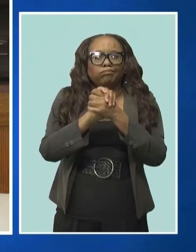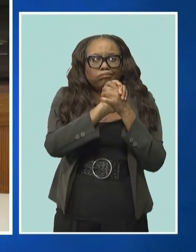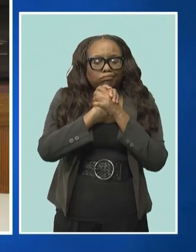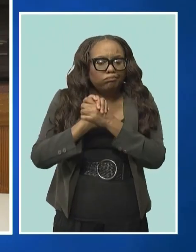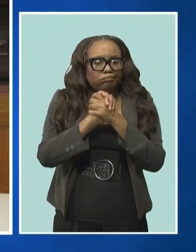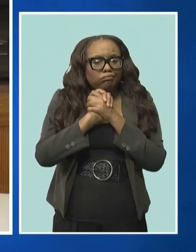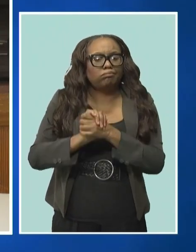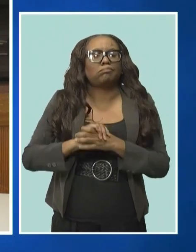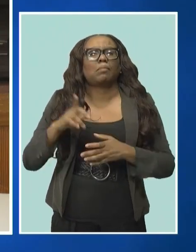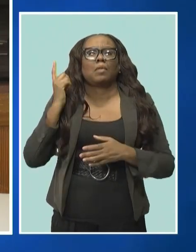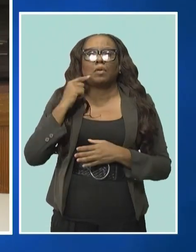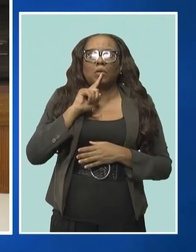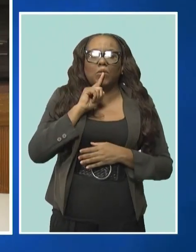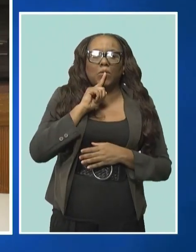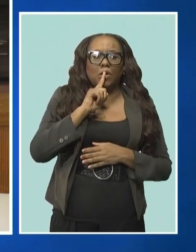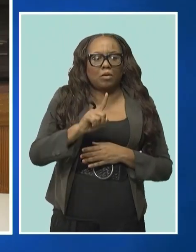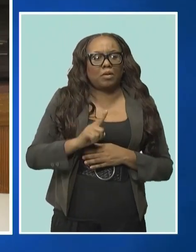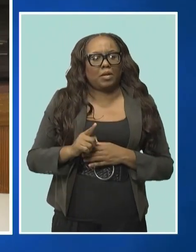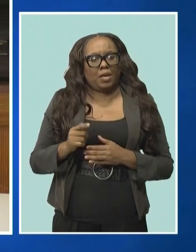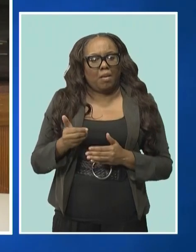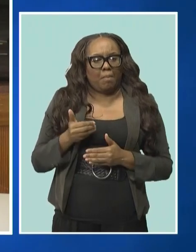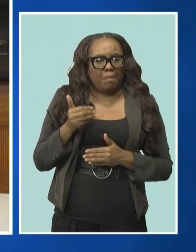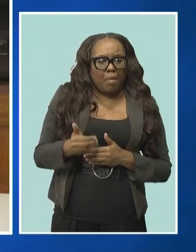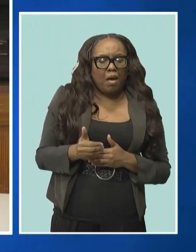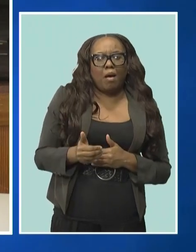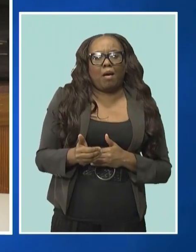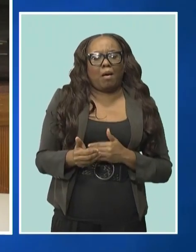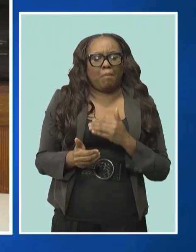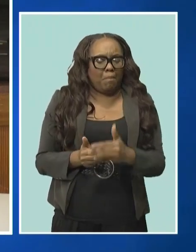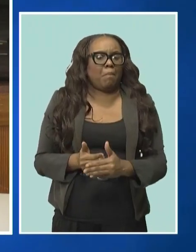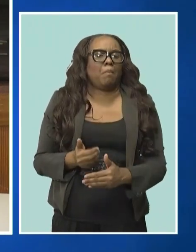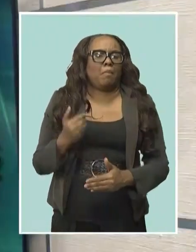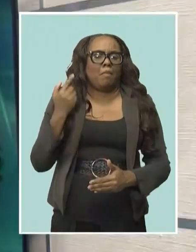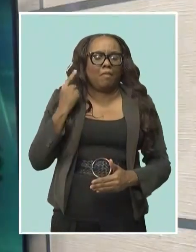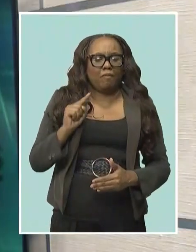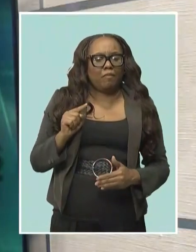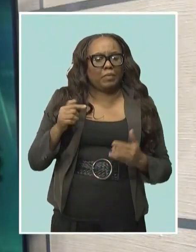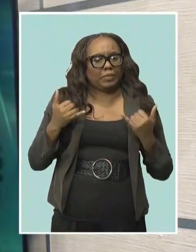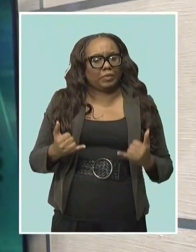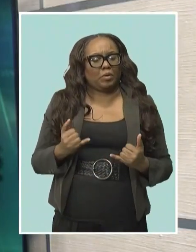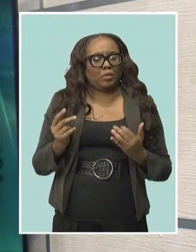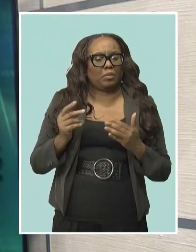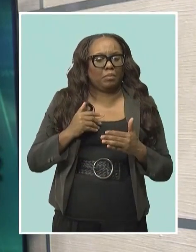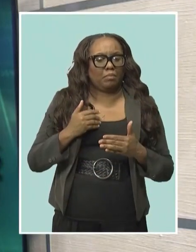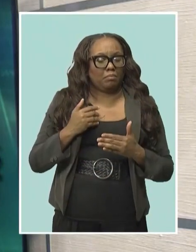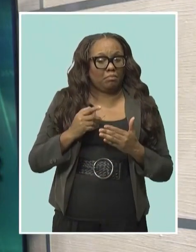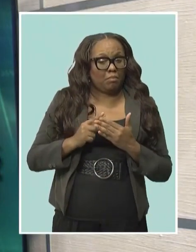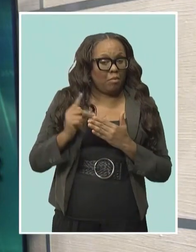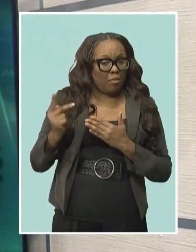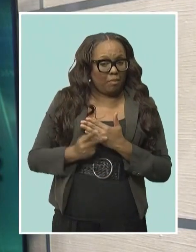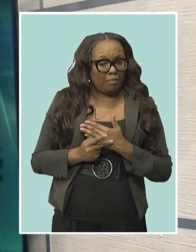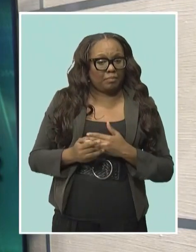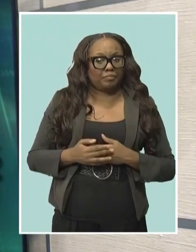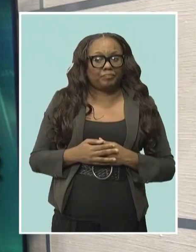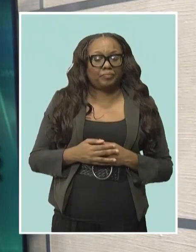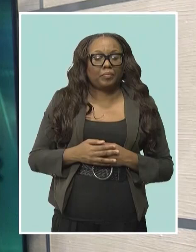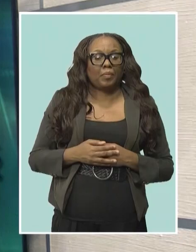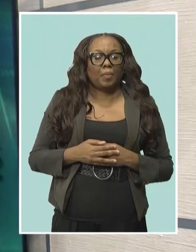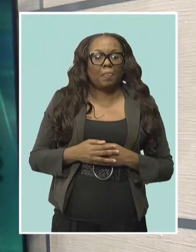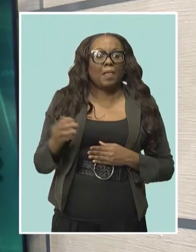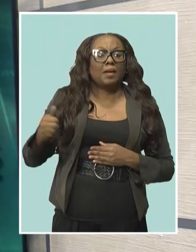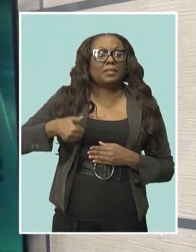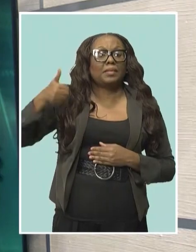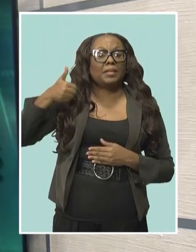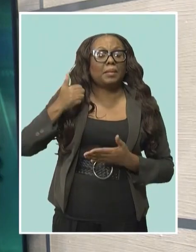showing the, taking the first step in this process. A senior banking official in Barbados suggests